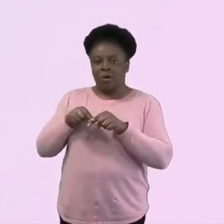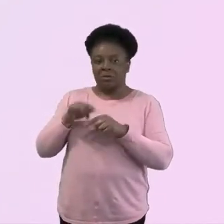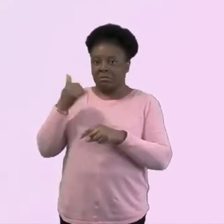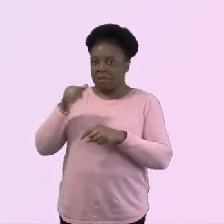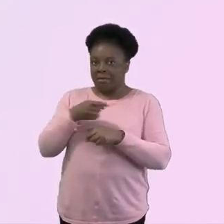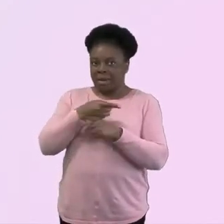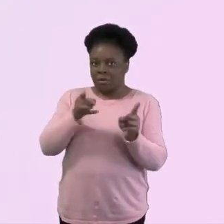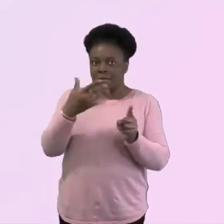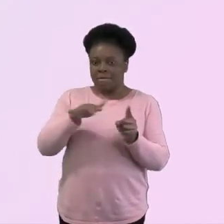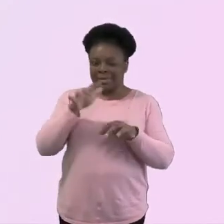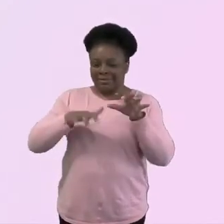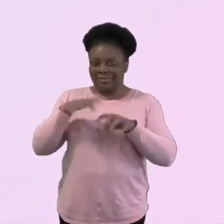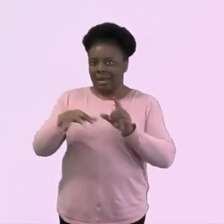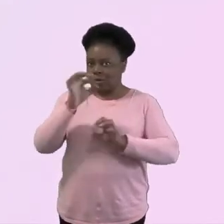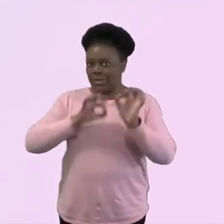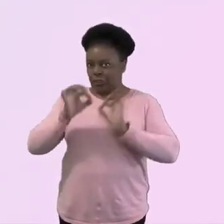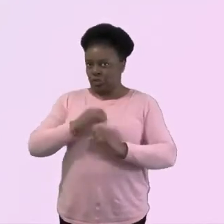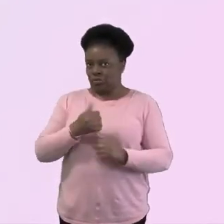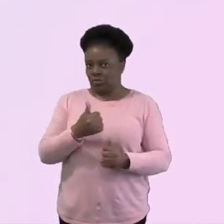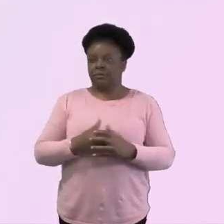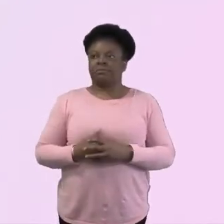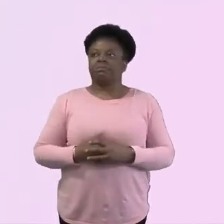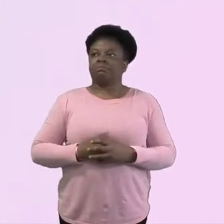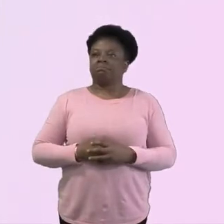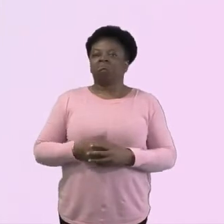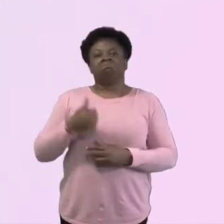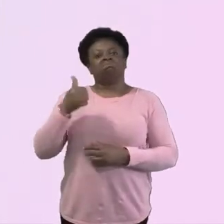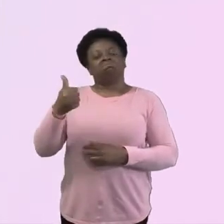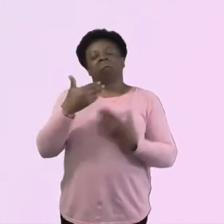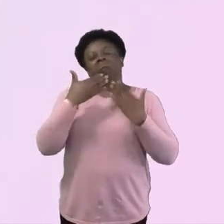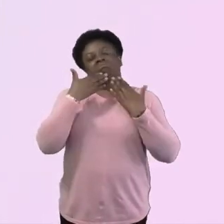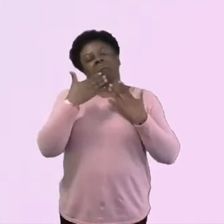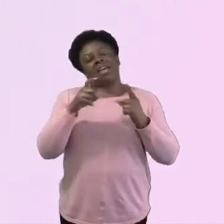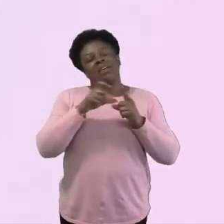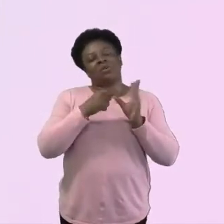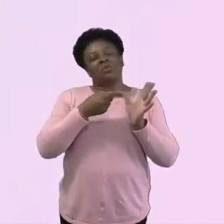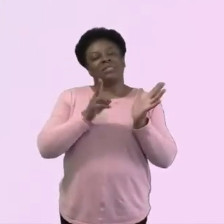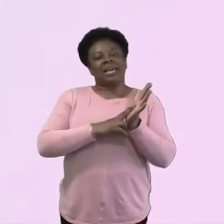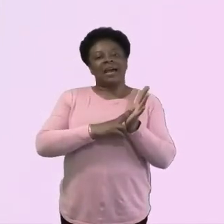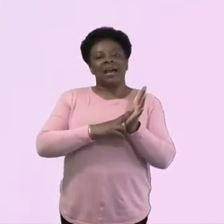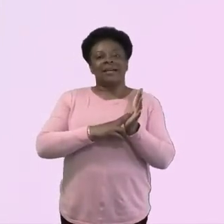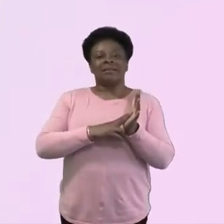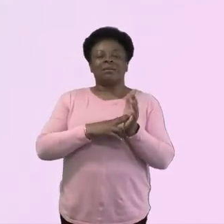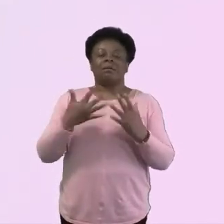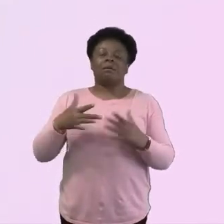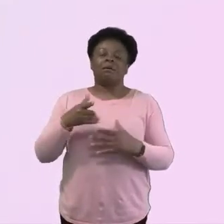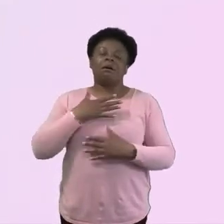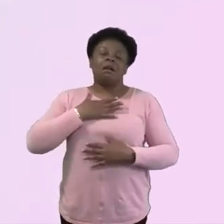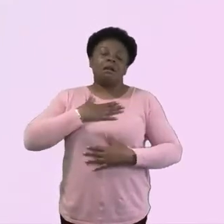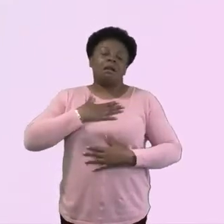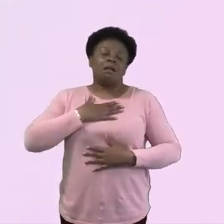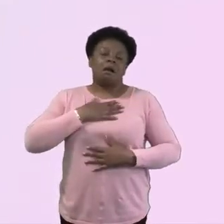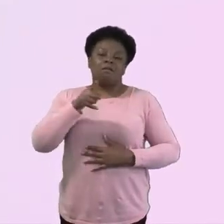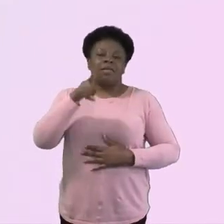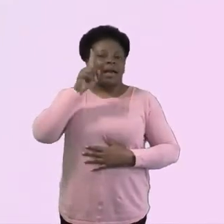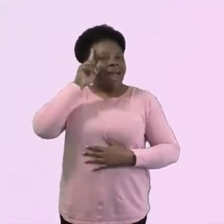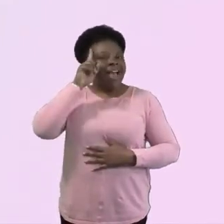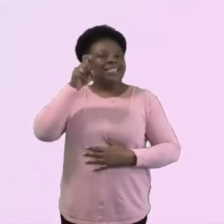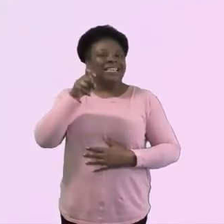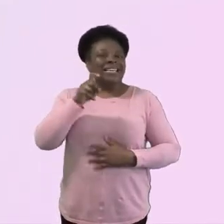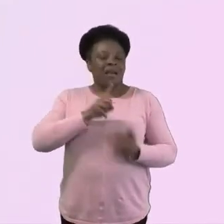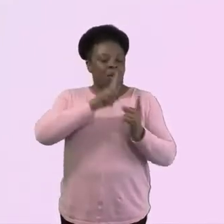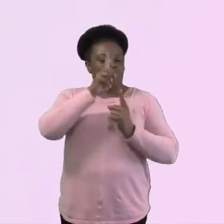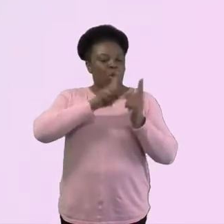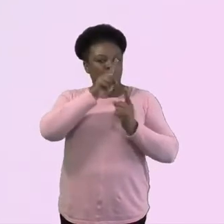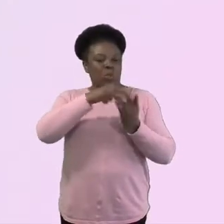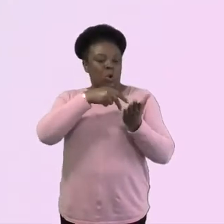That's, yeah, that is, I love the whole idea of walking and talking, you know, just that one-to-one.